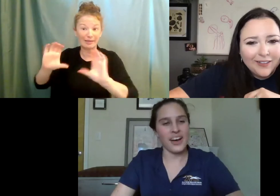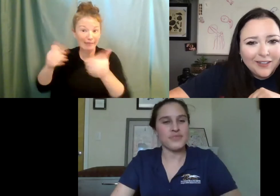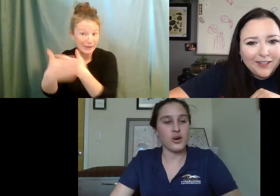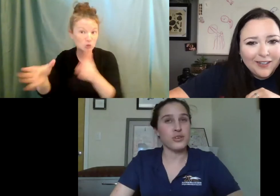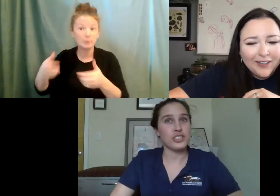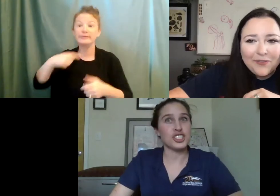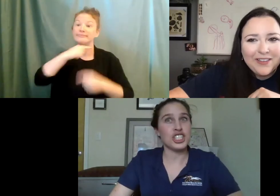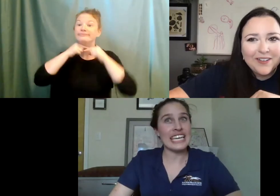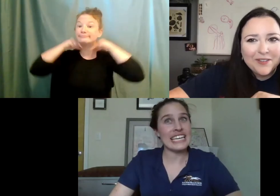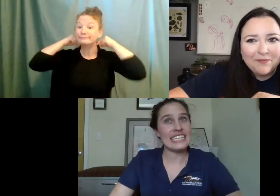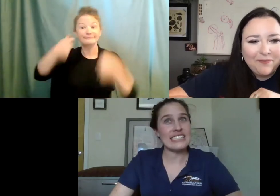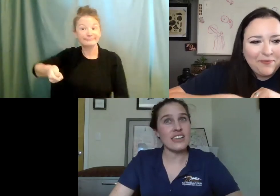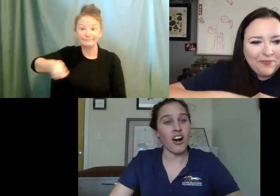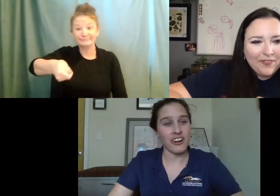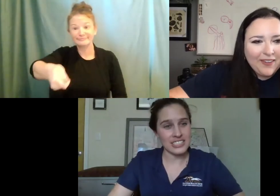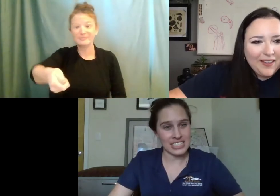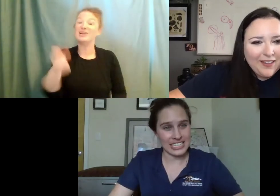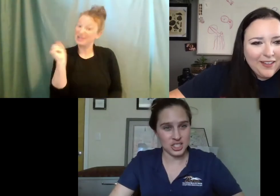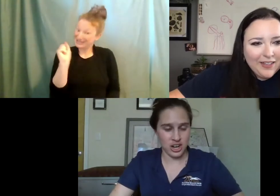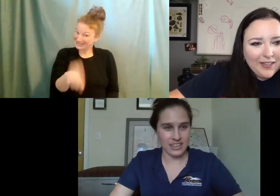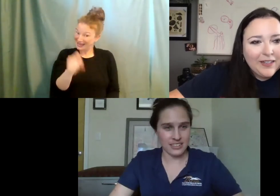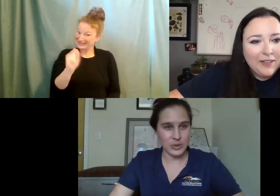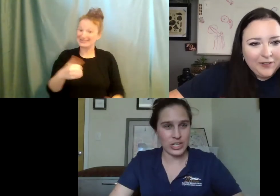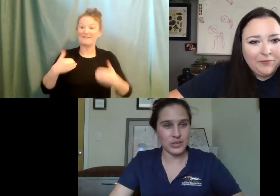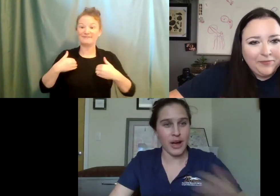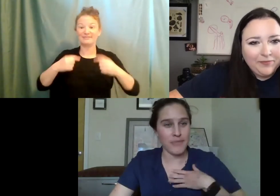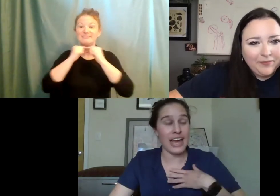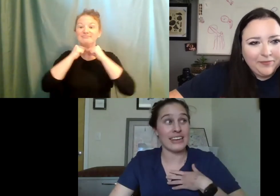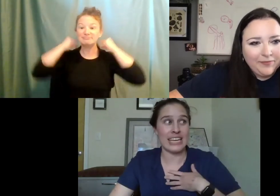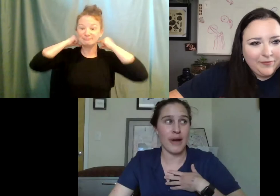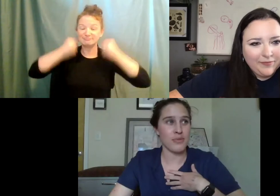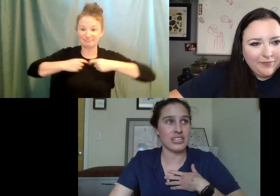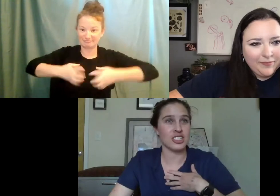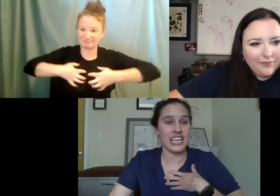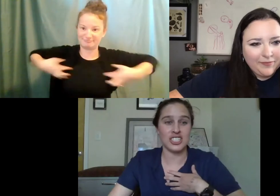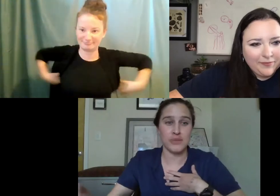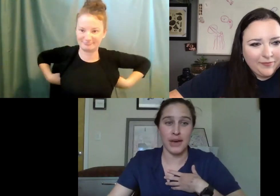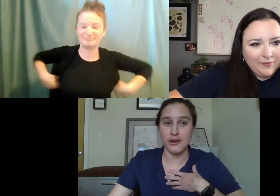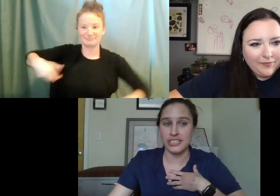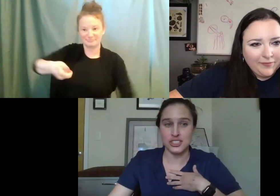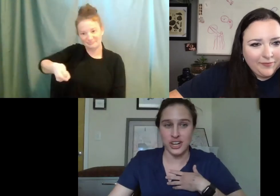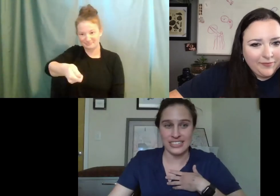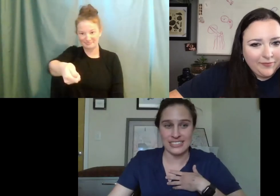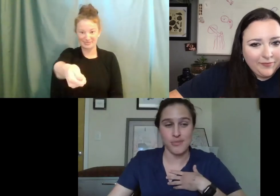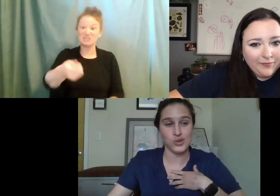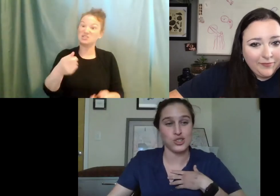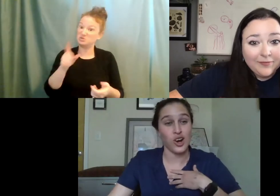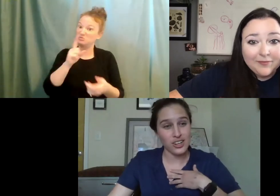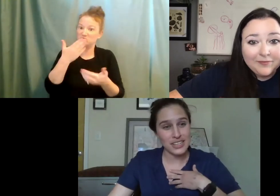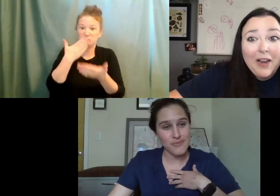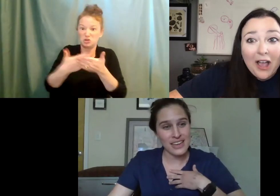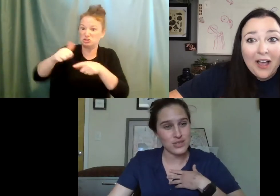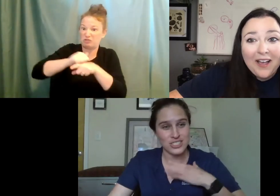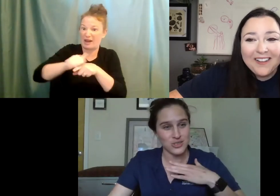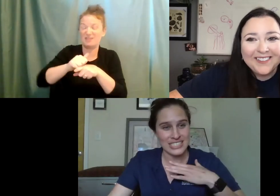yeah. So she is harness and leash trained, which in my, and in my opinion, she's actually better leash trained than most